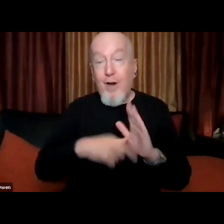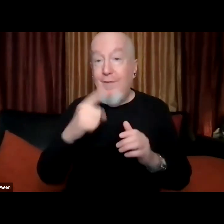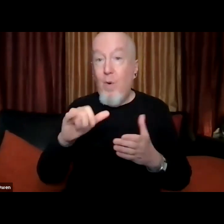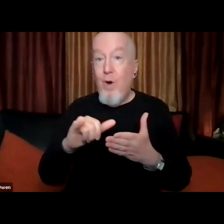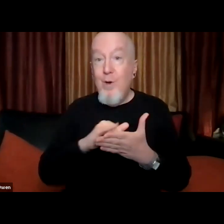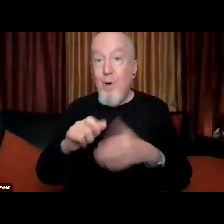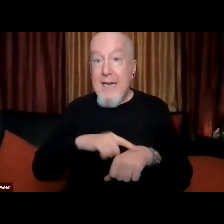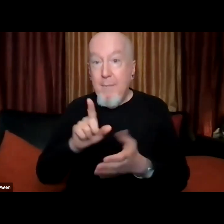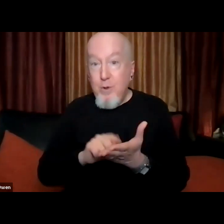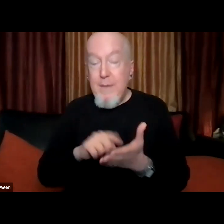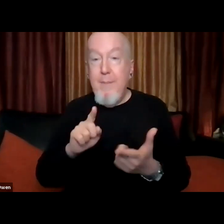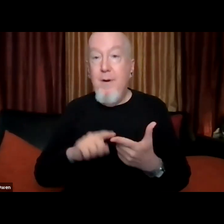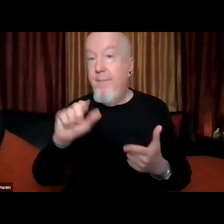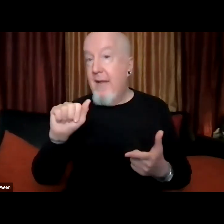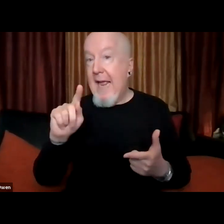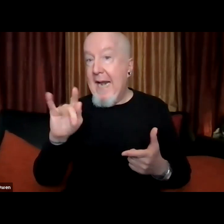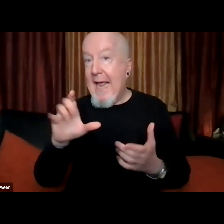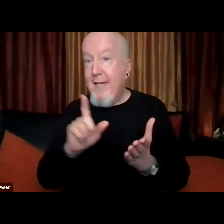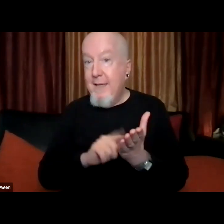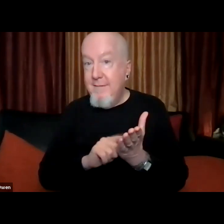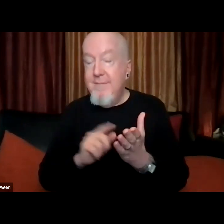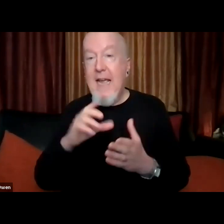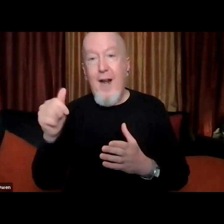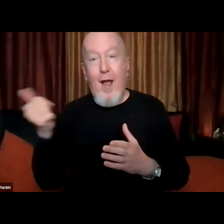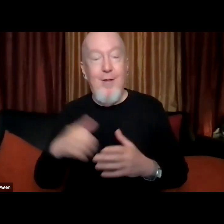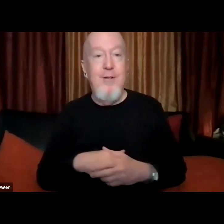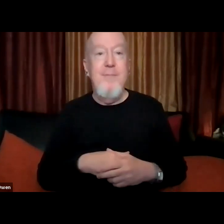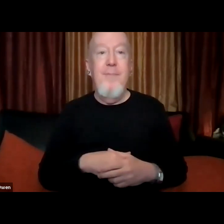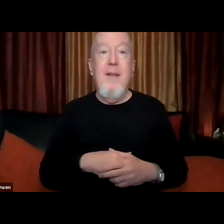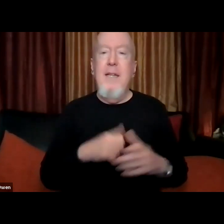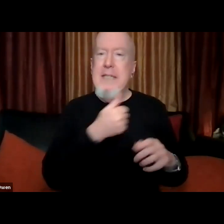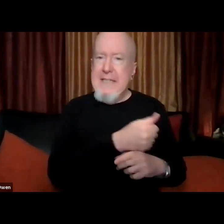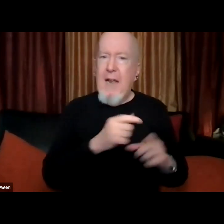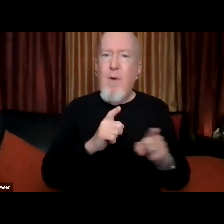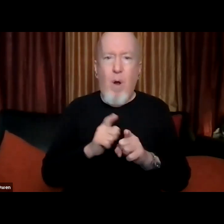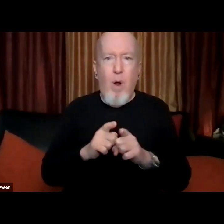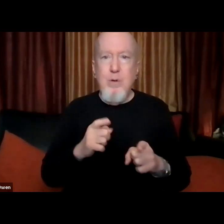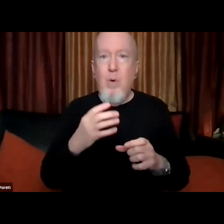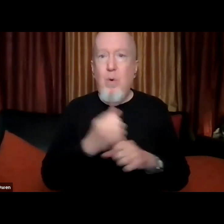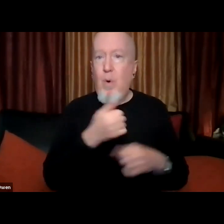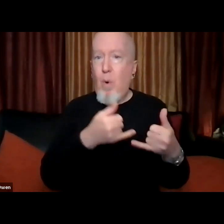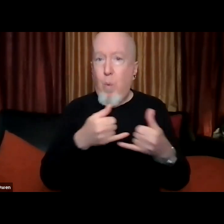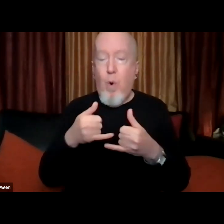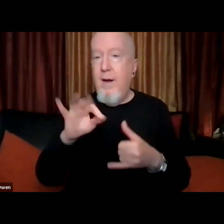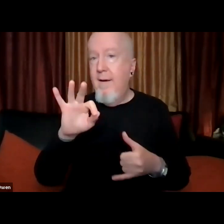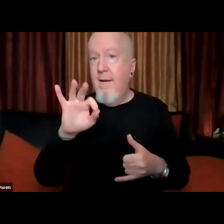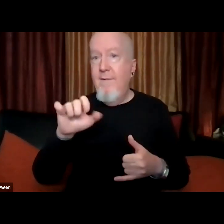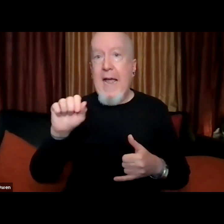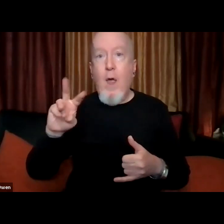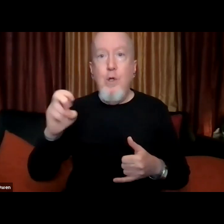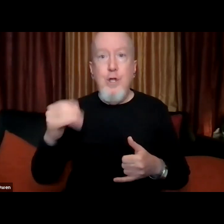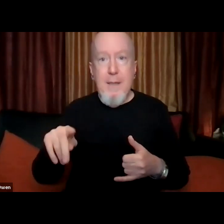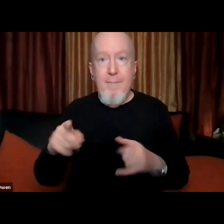atlantic and public books professor ramirez has also been awarded fellowships from